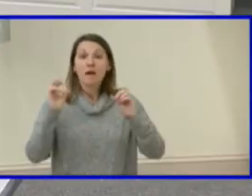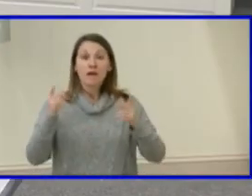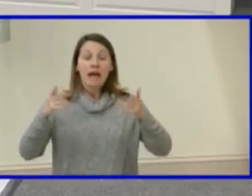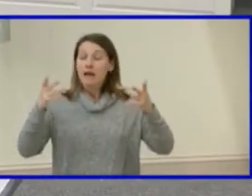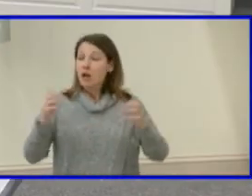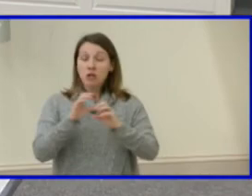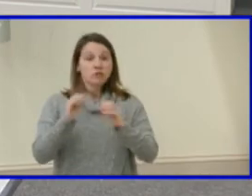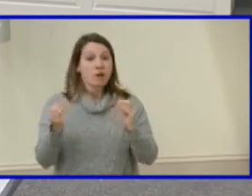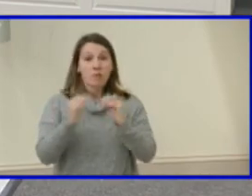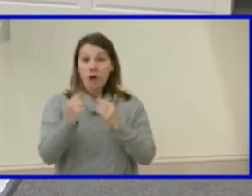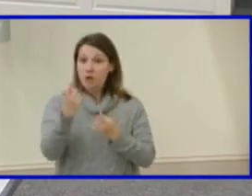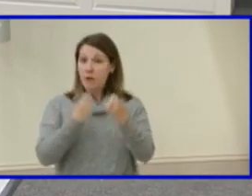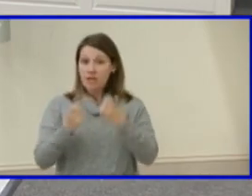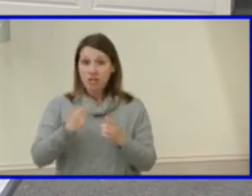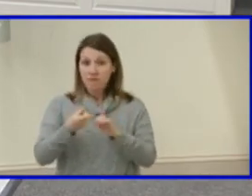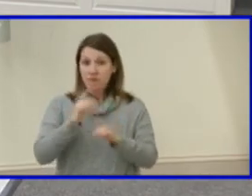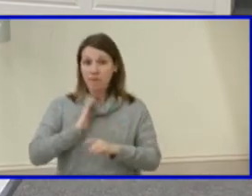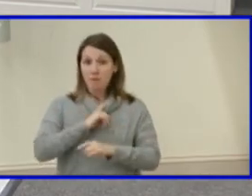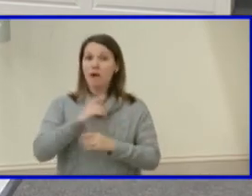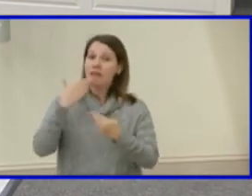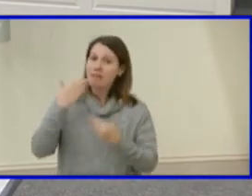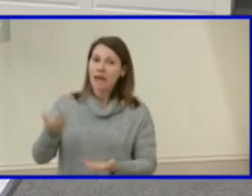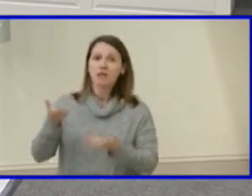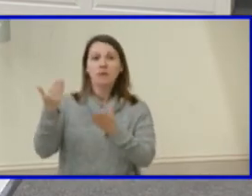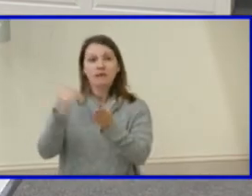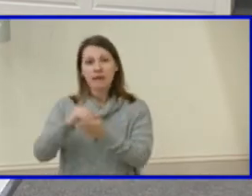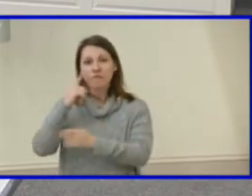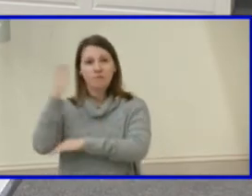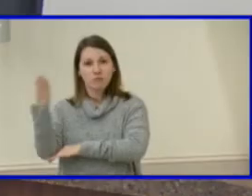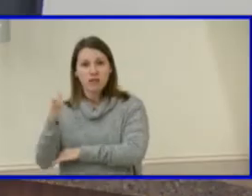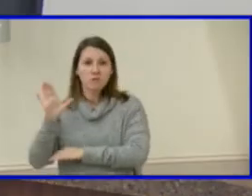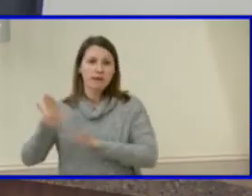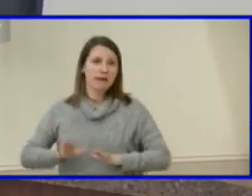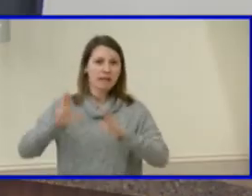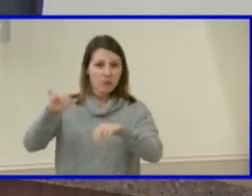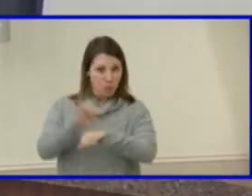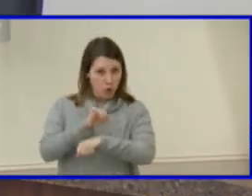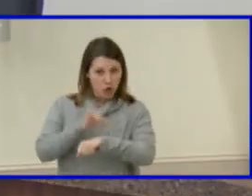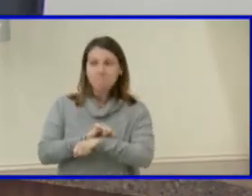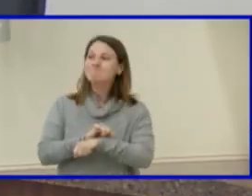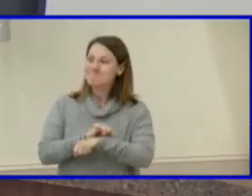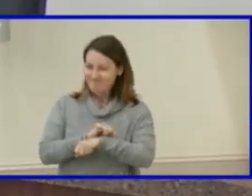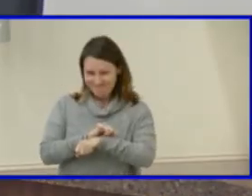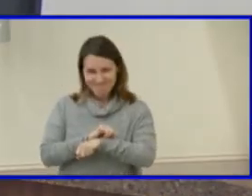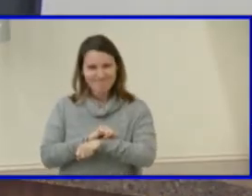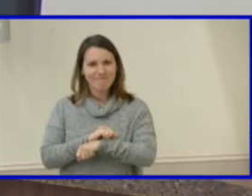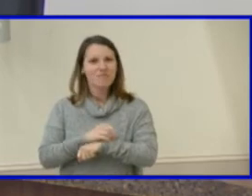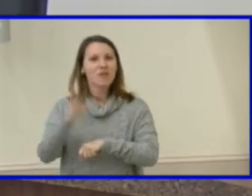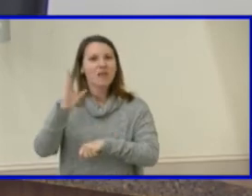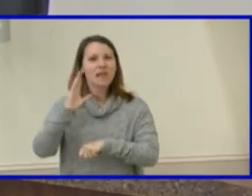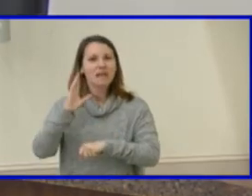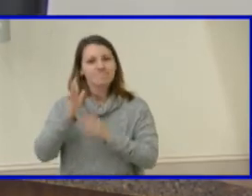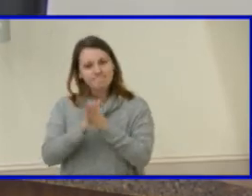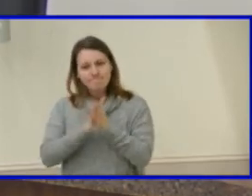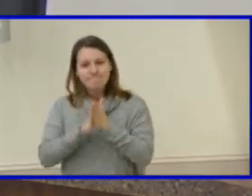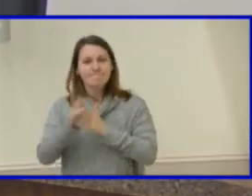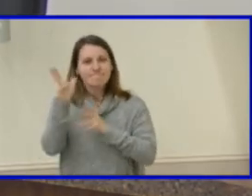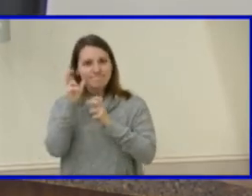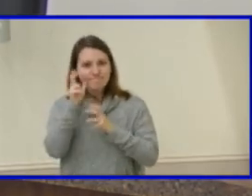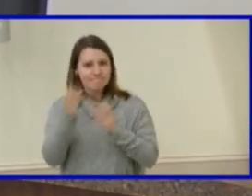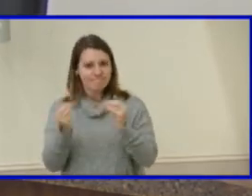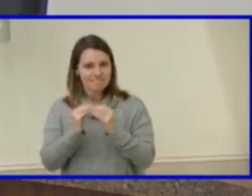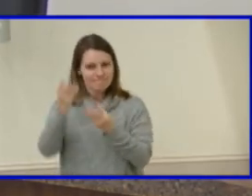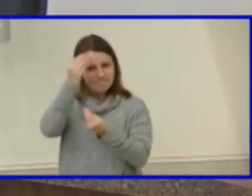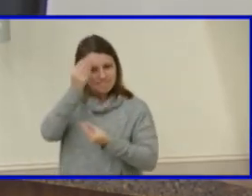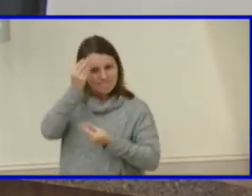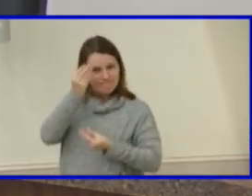questions from the board, thank you again to our presenters for your excellent work and we'll look forward to keeping the board abreast of this ever evolving situation